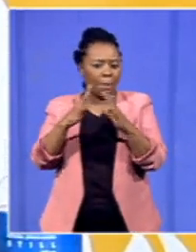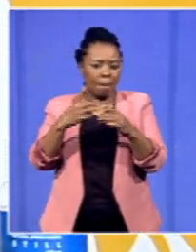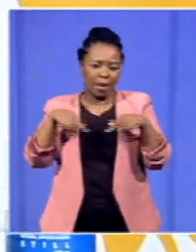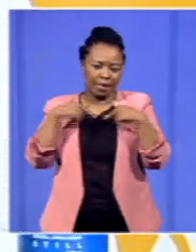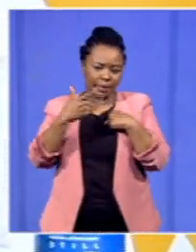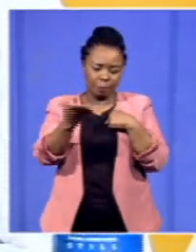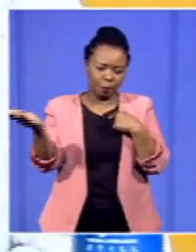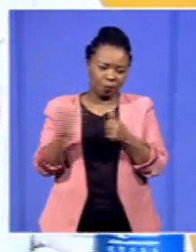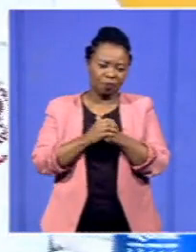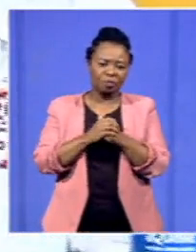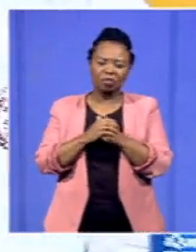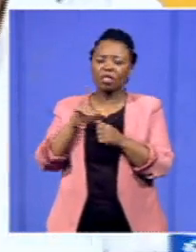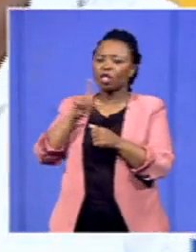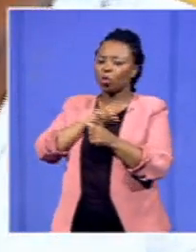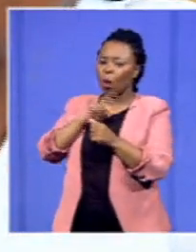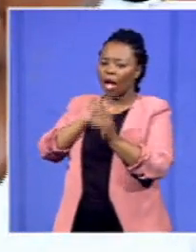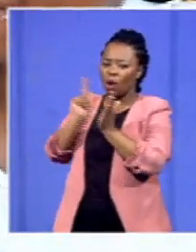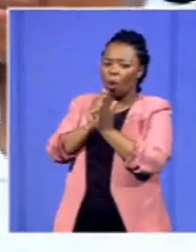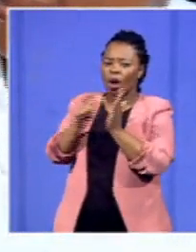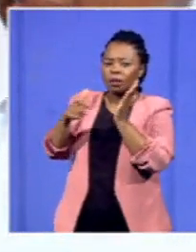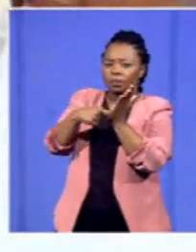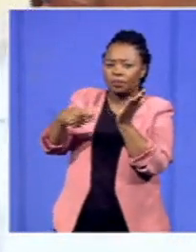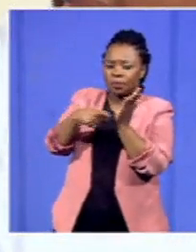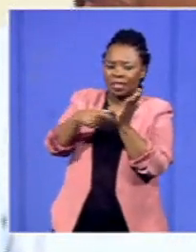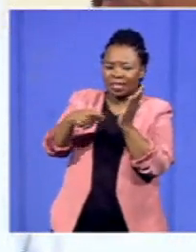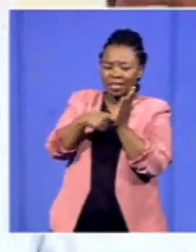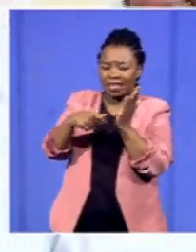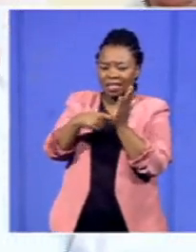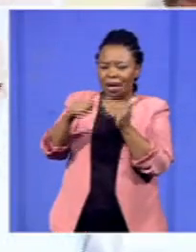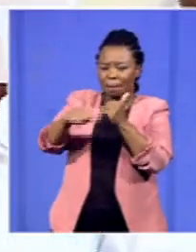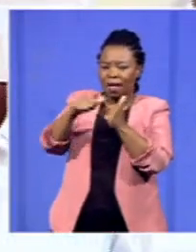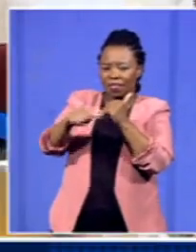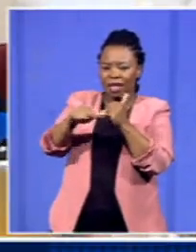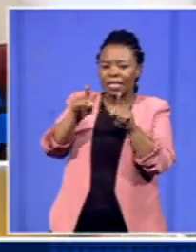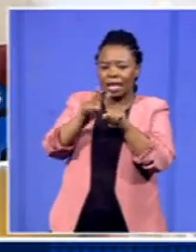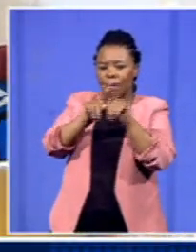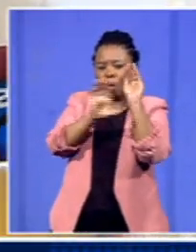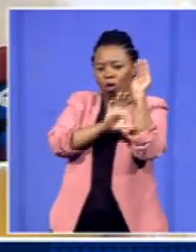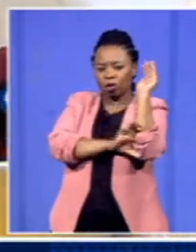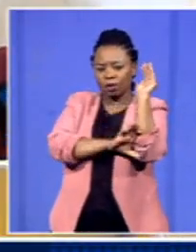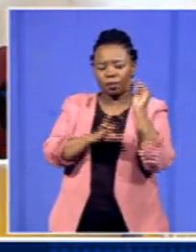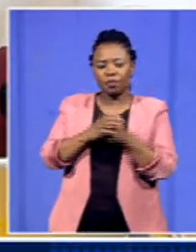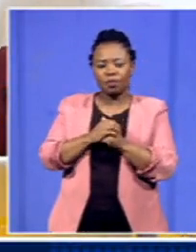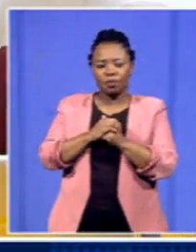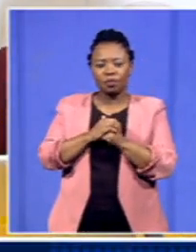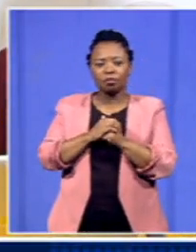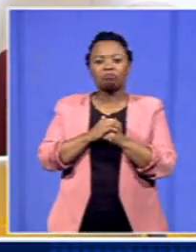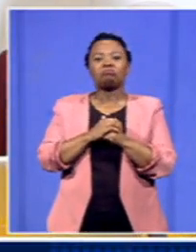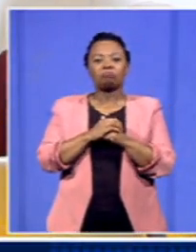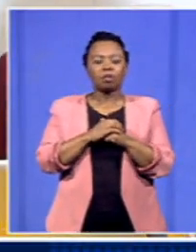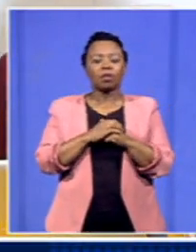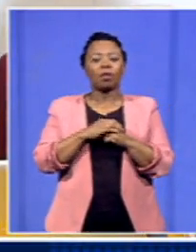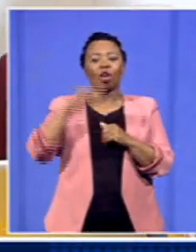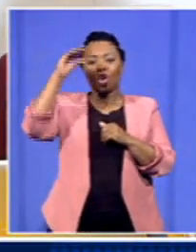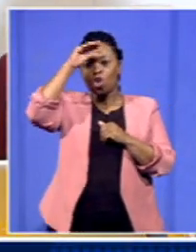know subscriptions that you collect even in our constitution it says you cannot redistribute it nursing union are